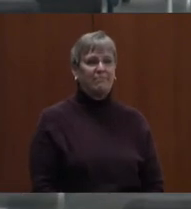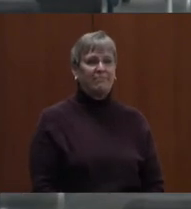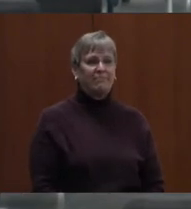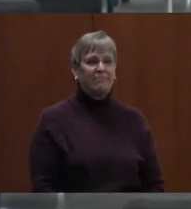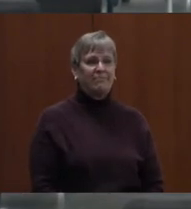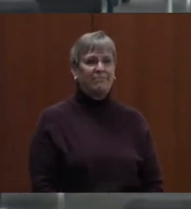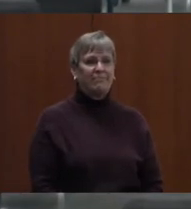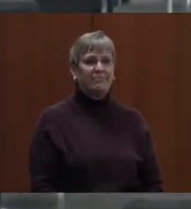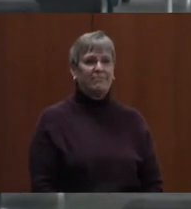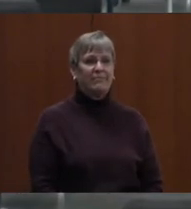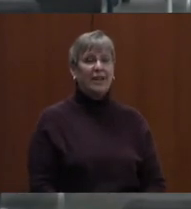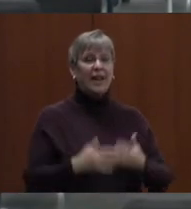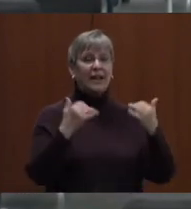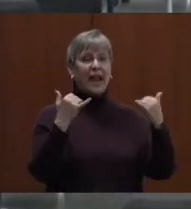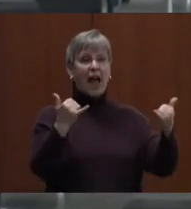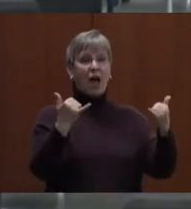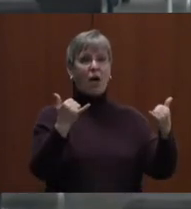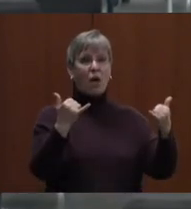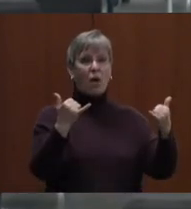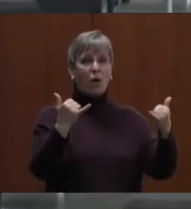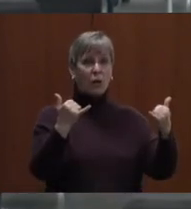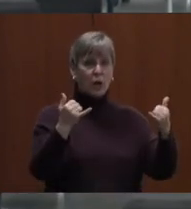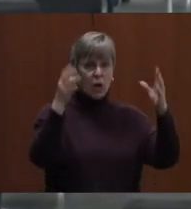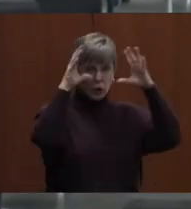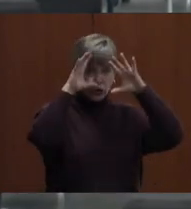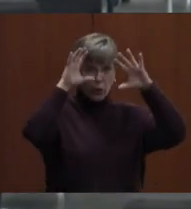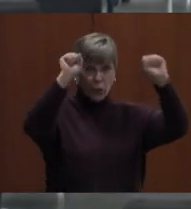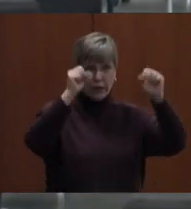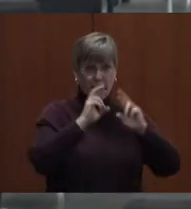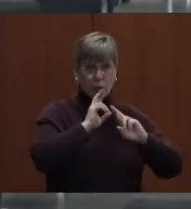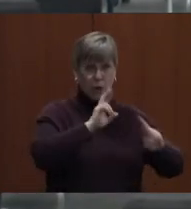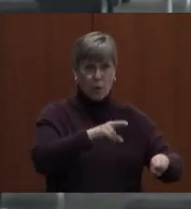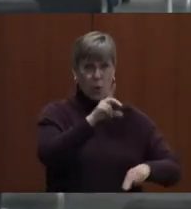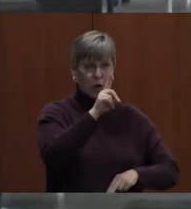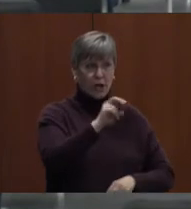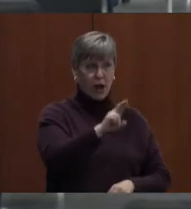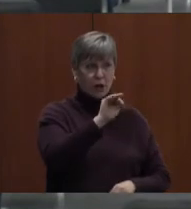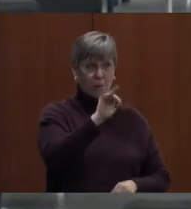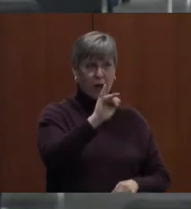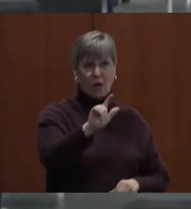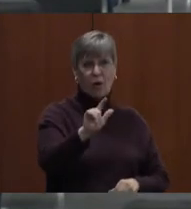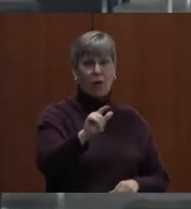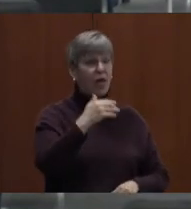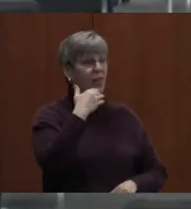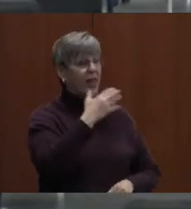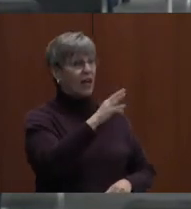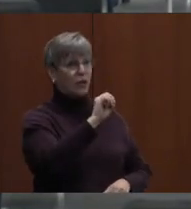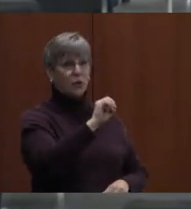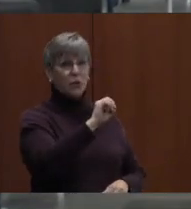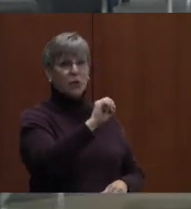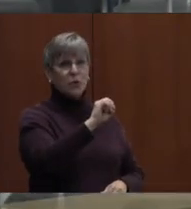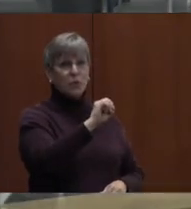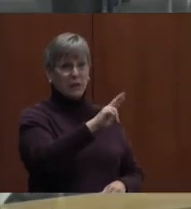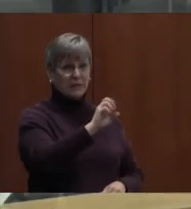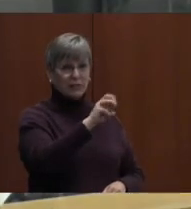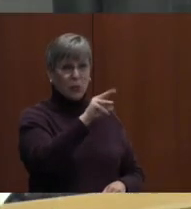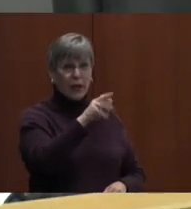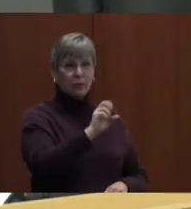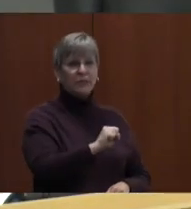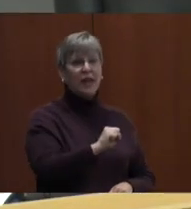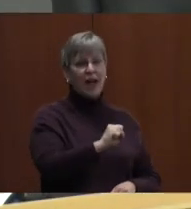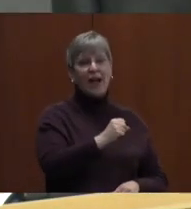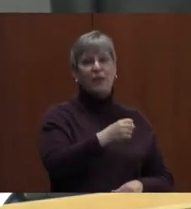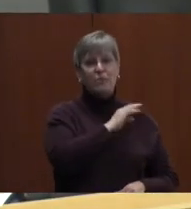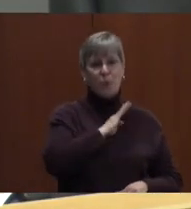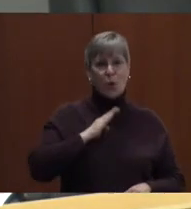Okay, we'll move now to the superintendent's report. Dr. Michael. Thank you, Mrs. Williams, board members. We're going to move quickly